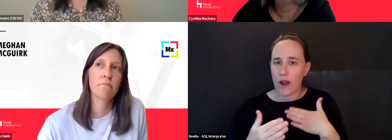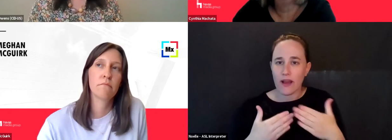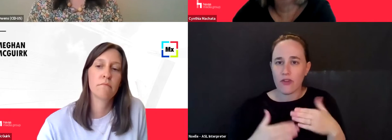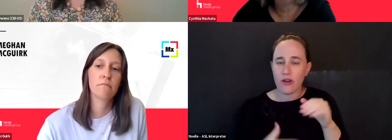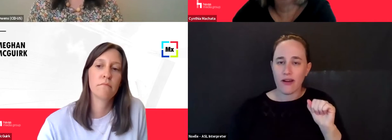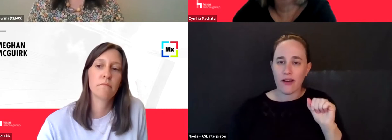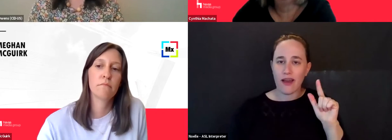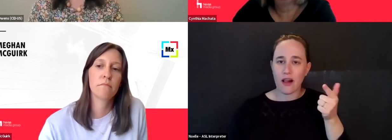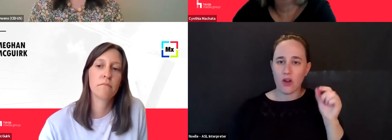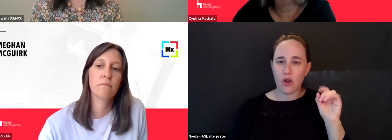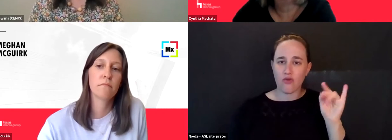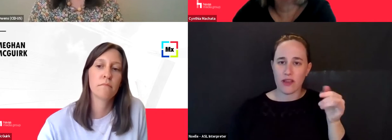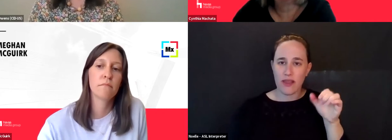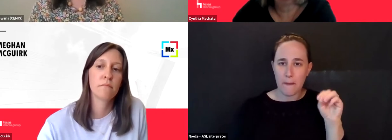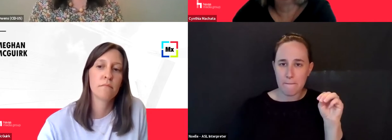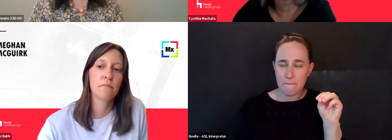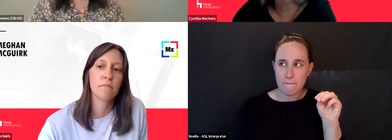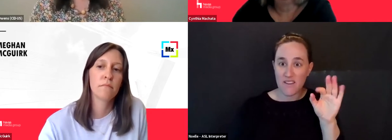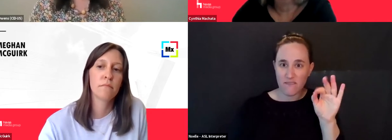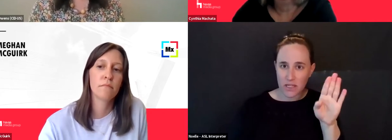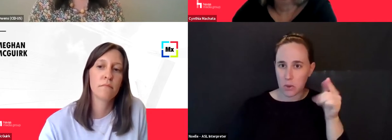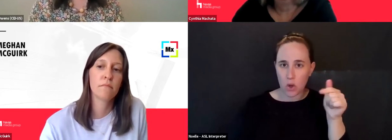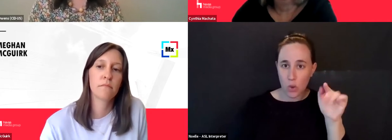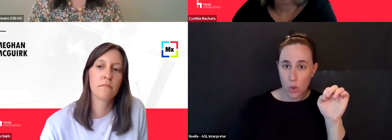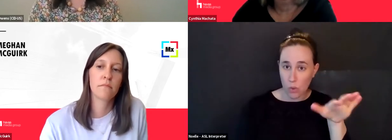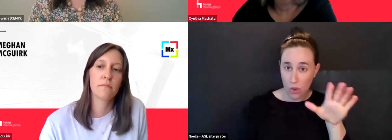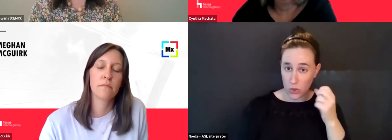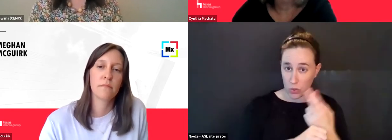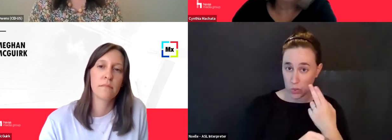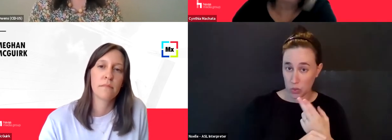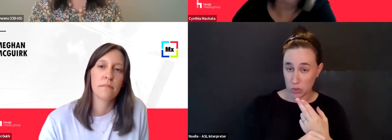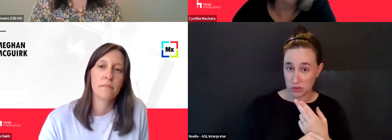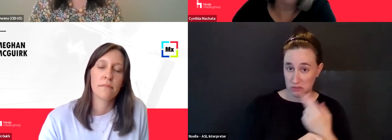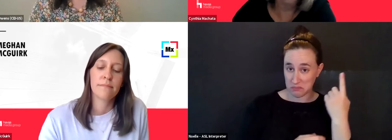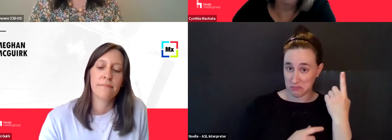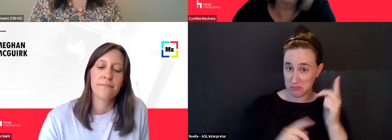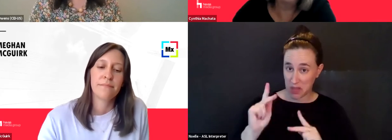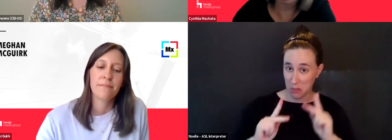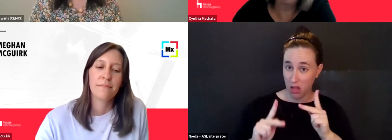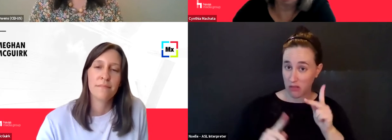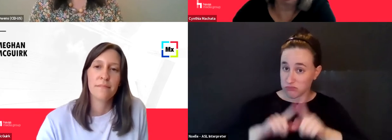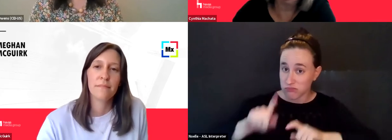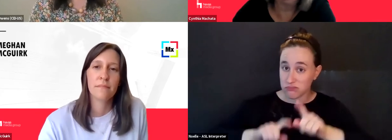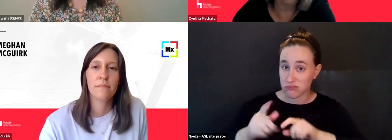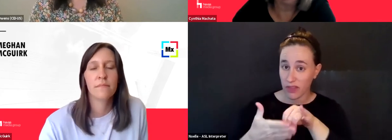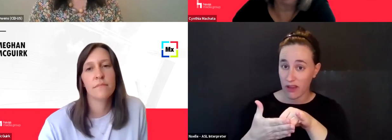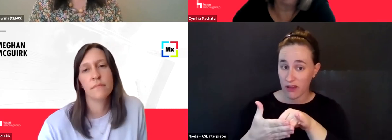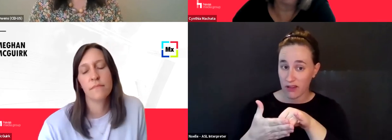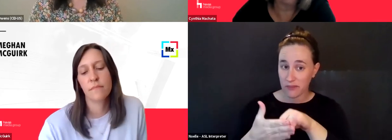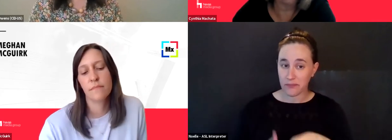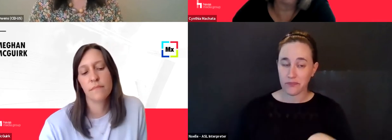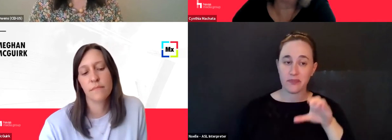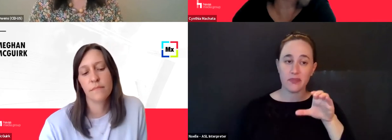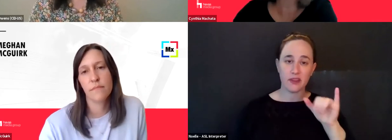um, are they asking you about that at all? um, we did talk about the,